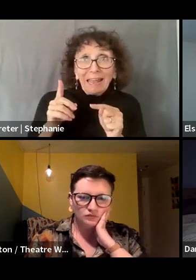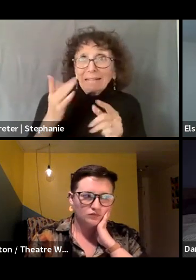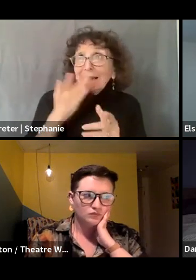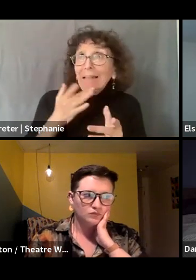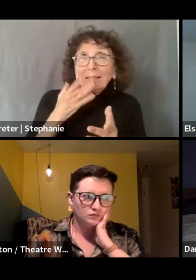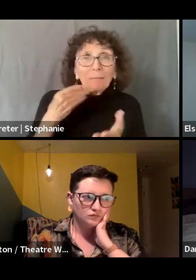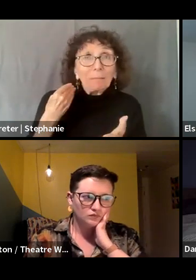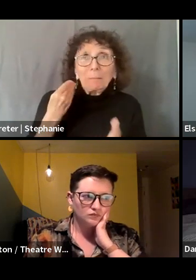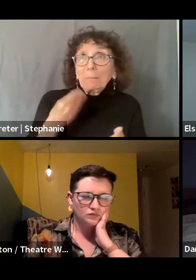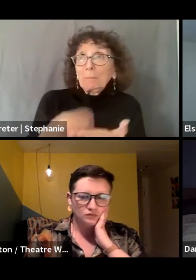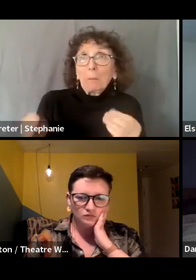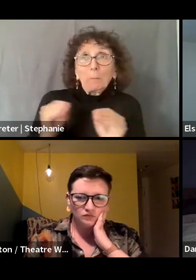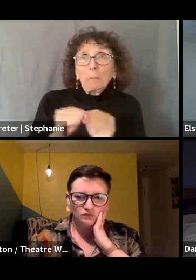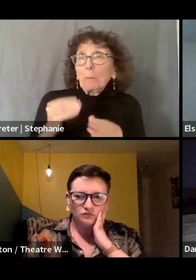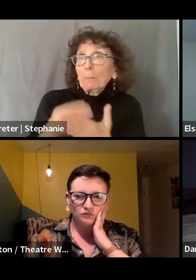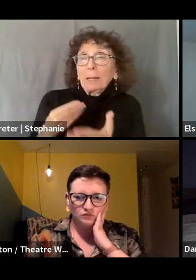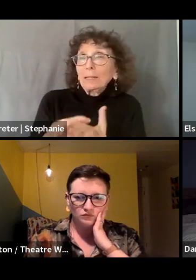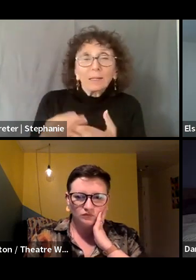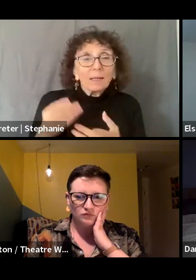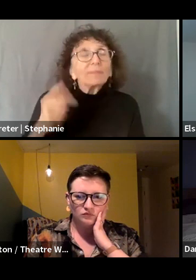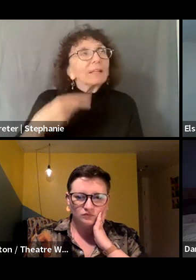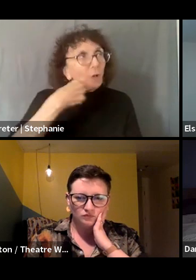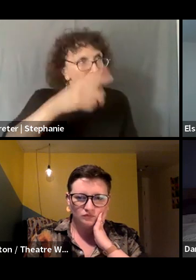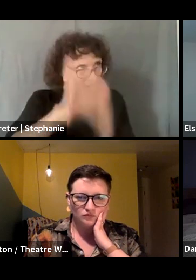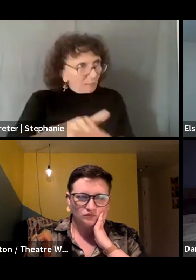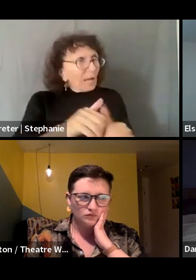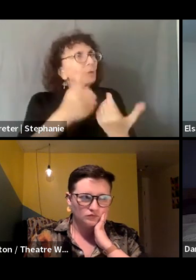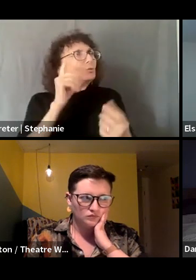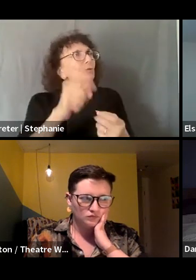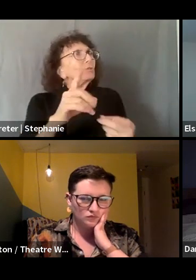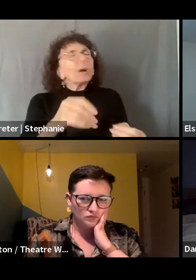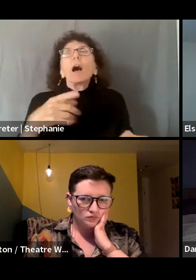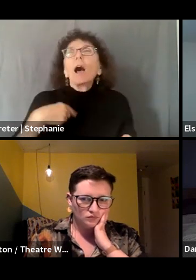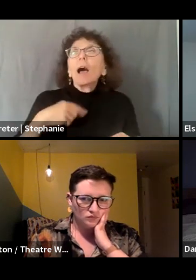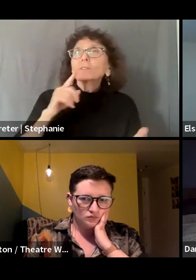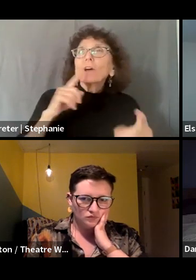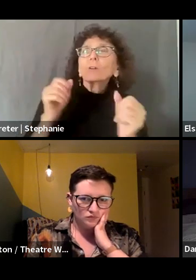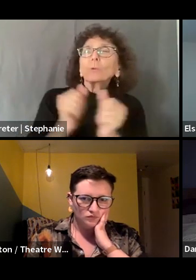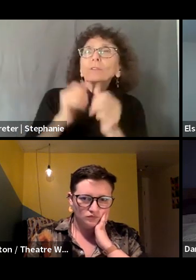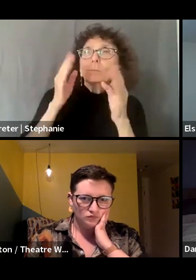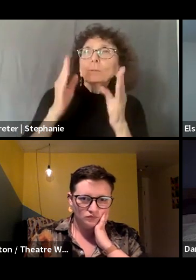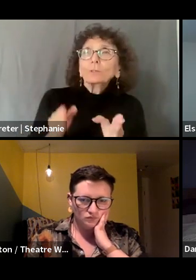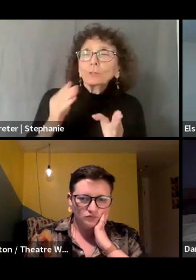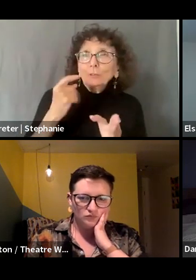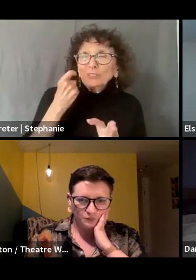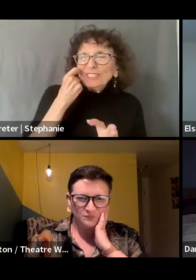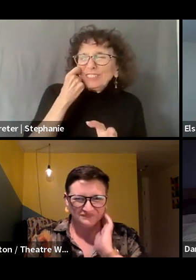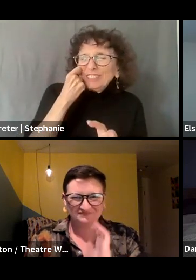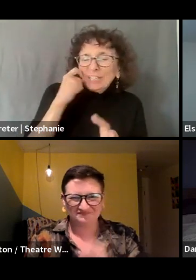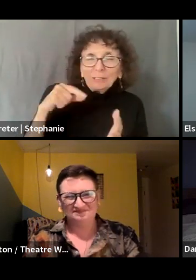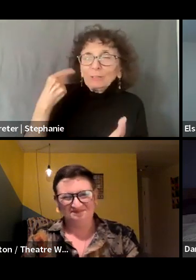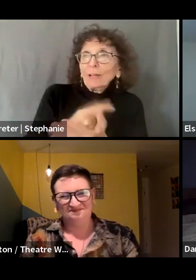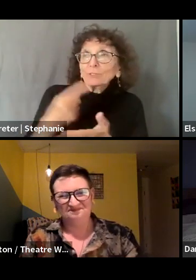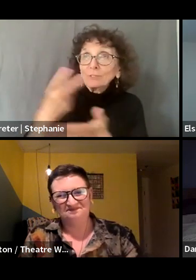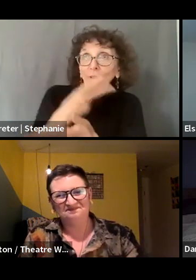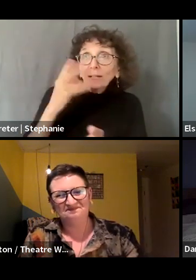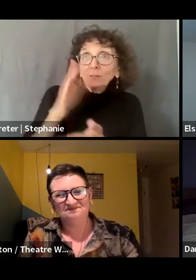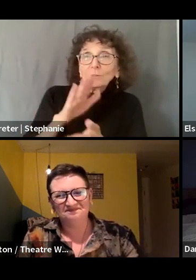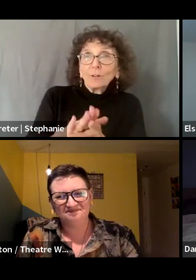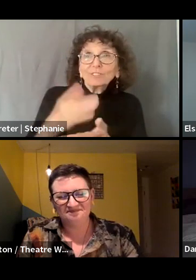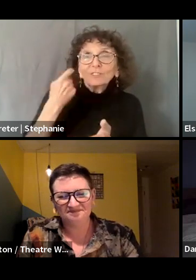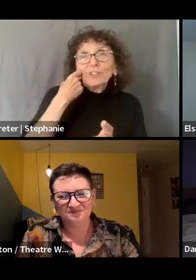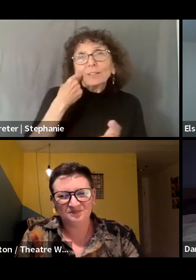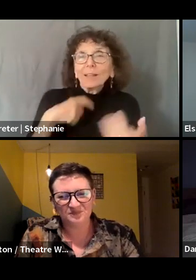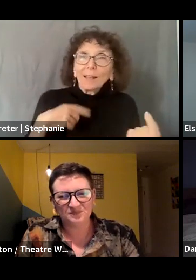People have been told, this is how you do it. I was talking to a human who is graduating from grad school right now. Like they just had a faux interview